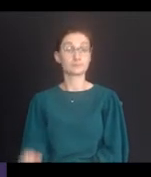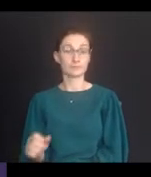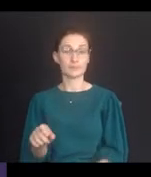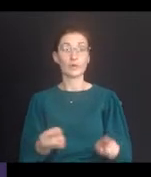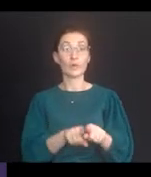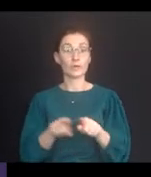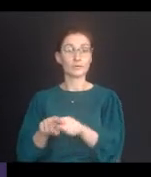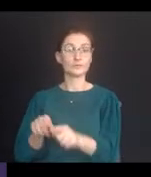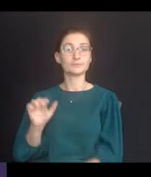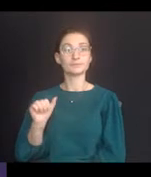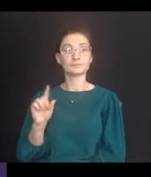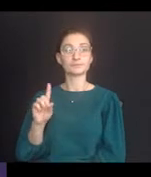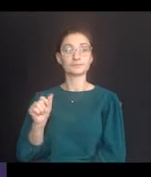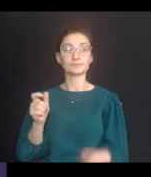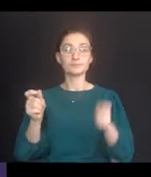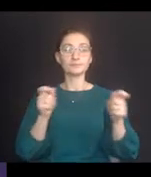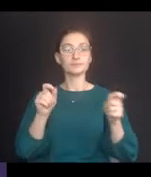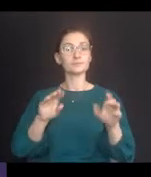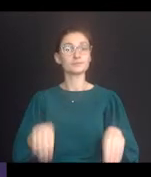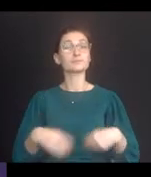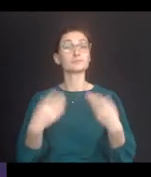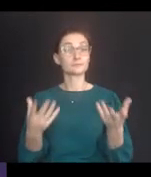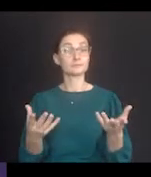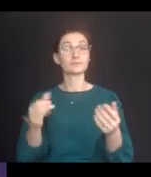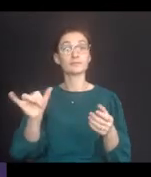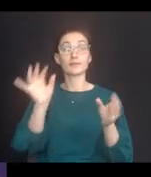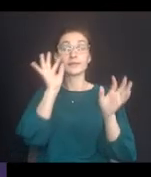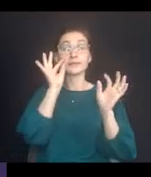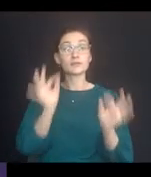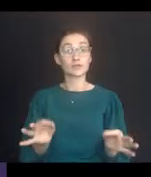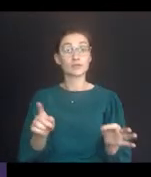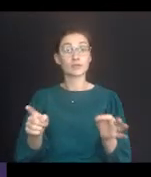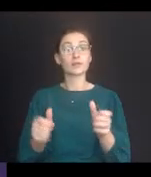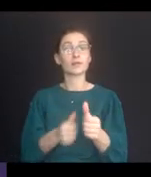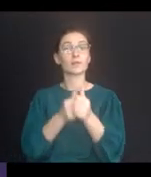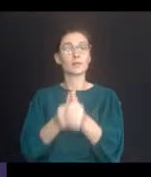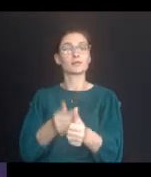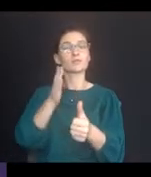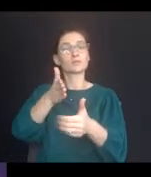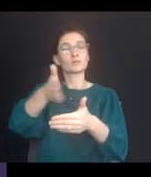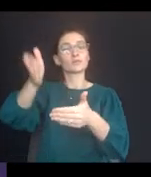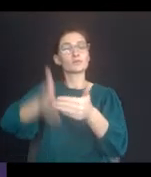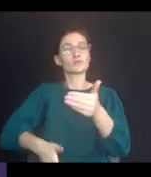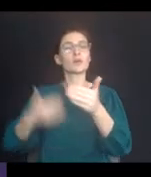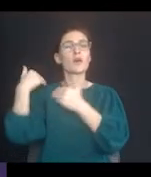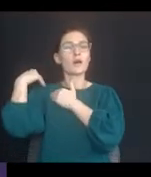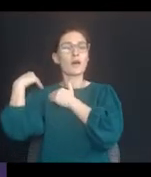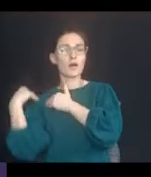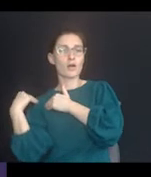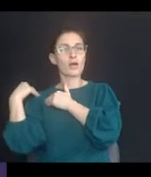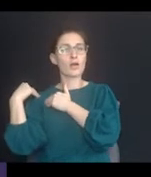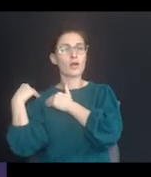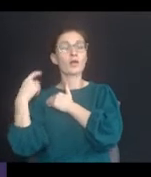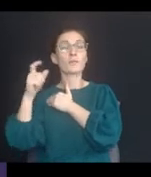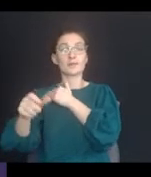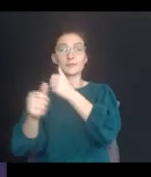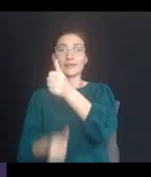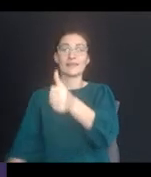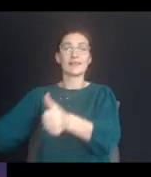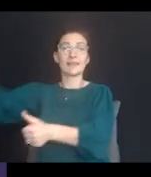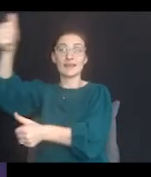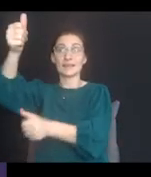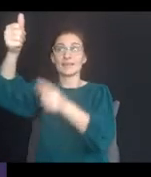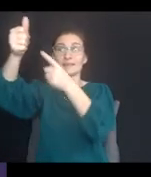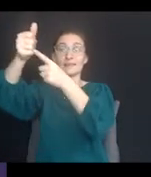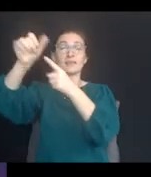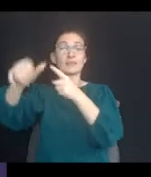Additionally, ADA regulation provides that the decision that compliance would result in such a burden must be